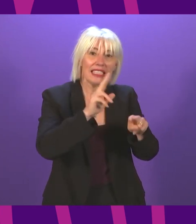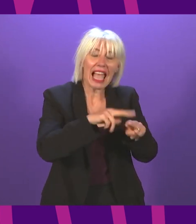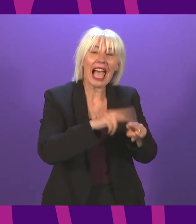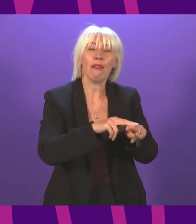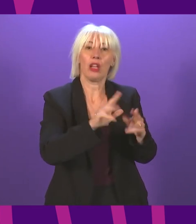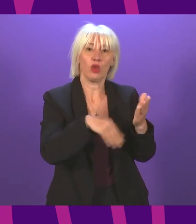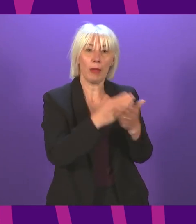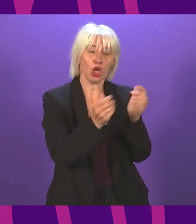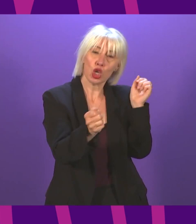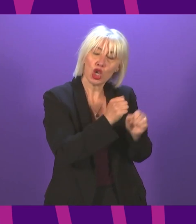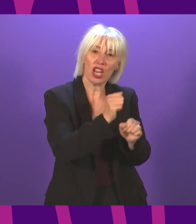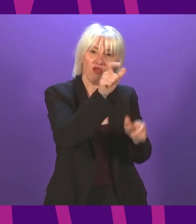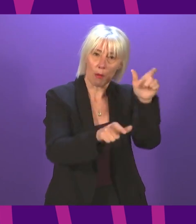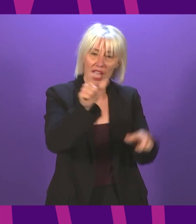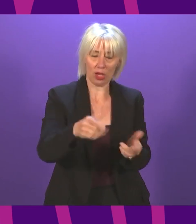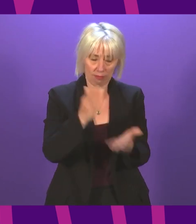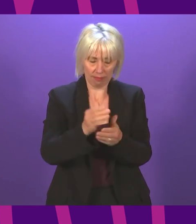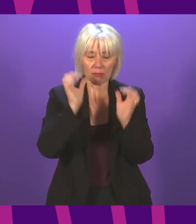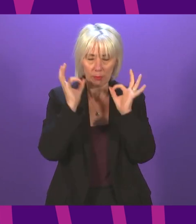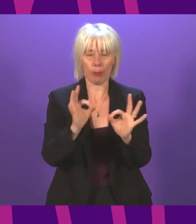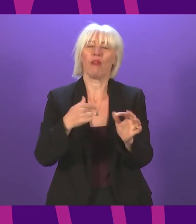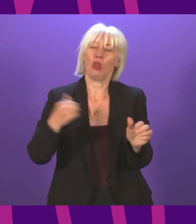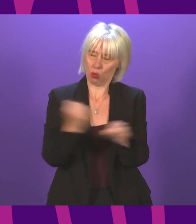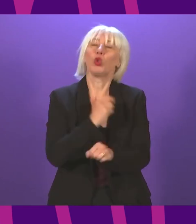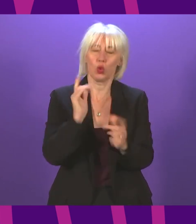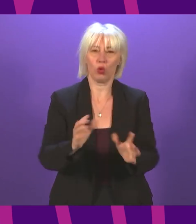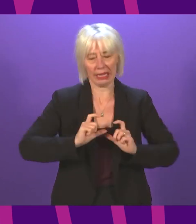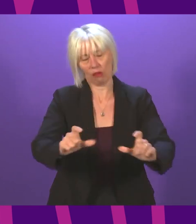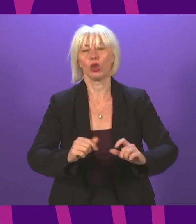changes for patients. And that is exactly what we're going to continue to do.